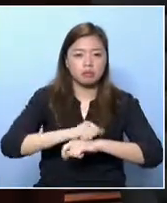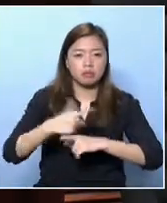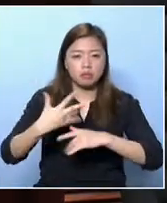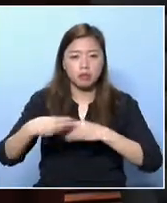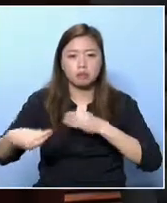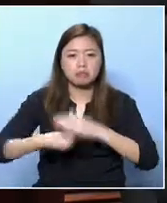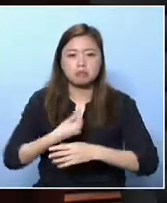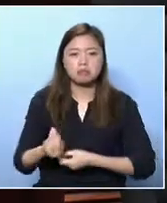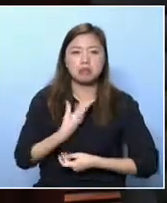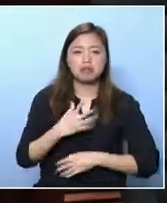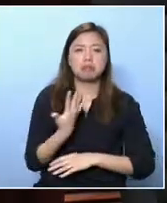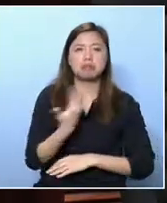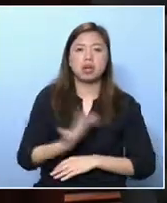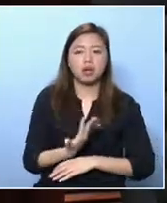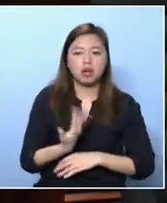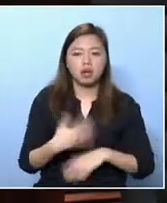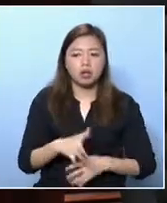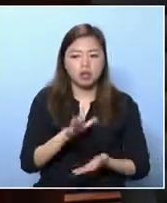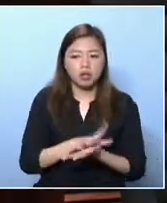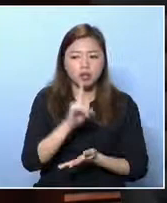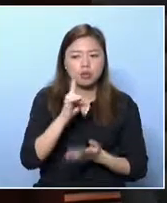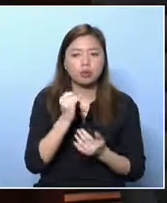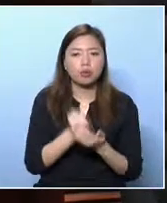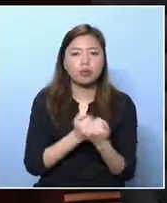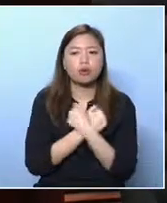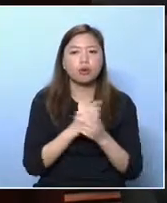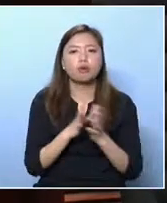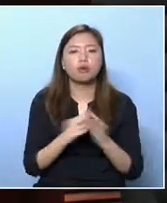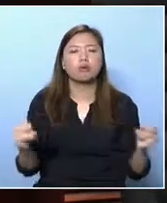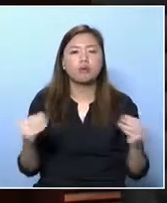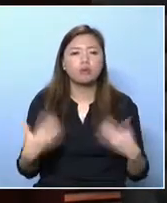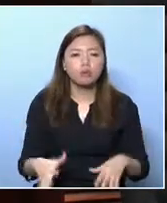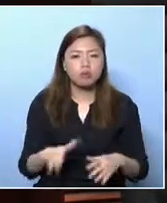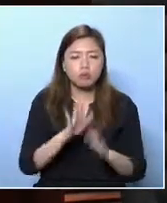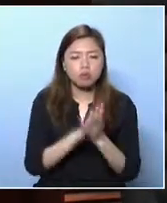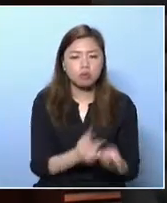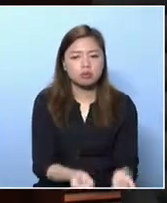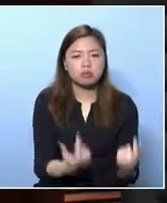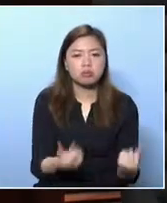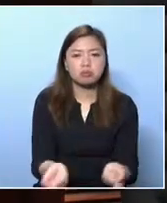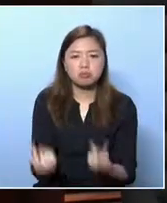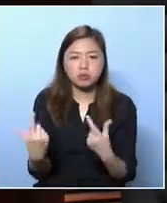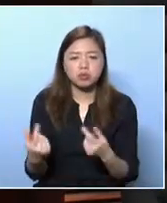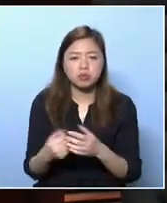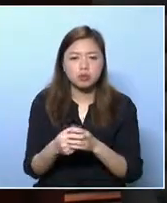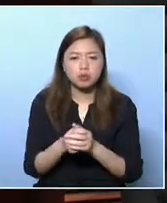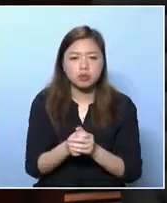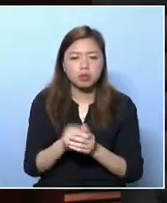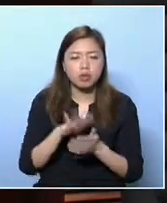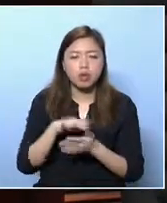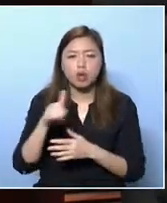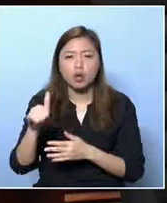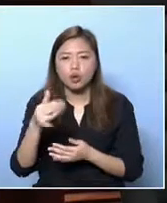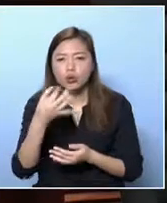I only got $50,000 when I was laid off. And I virtually